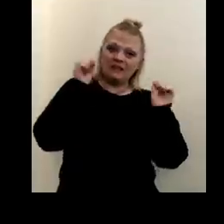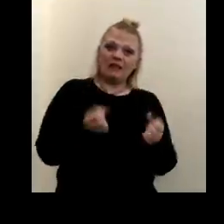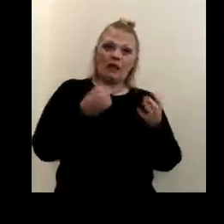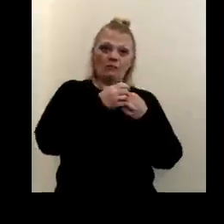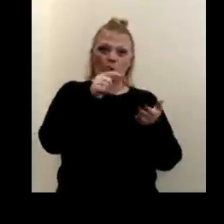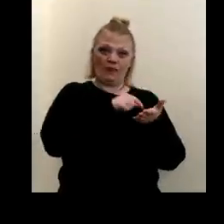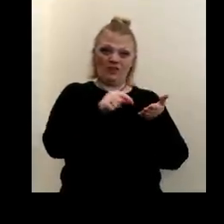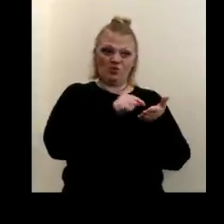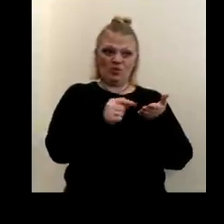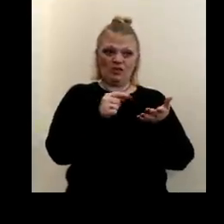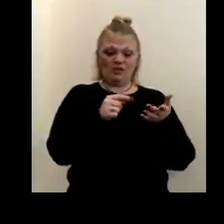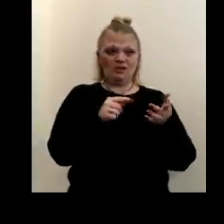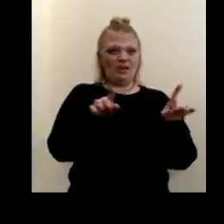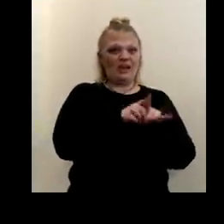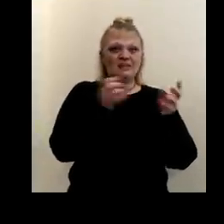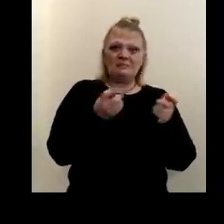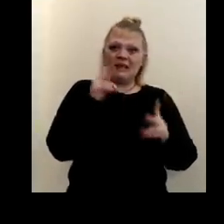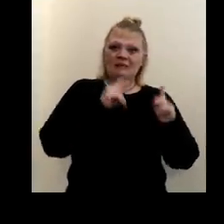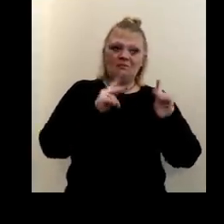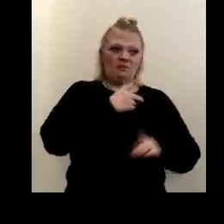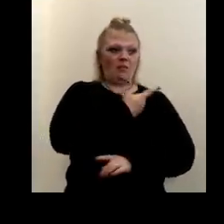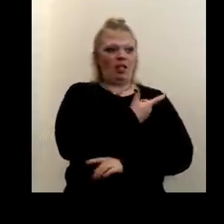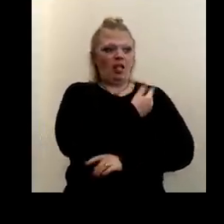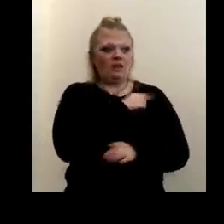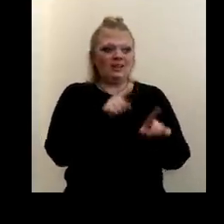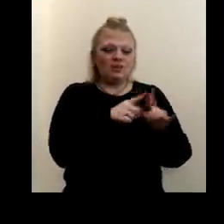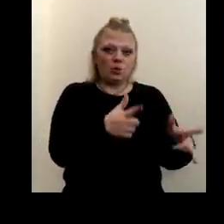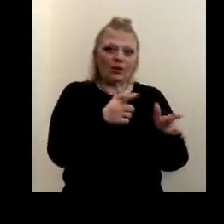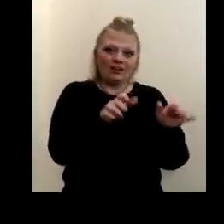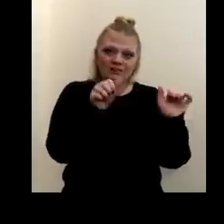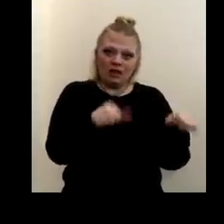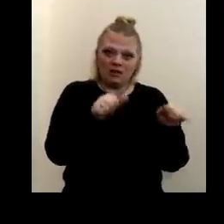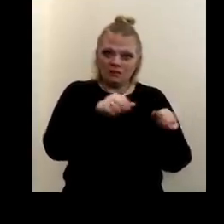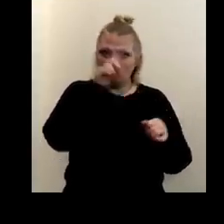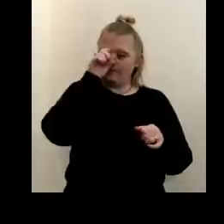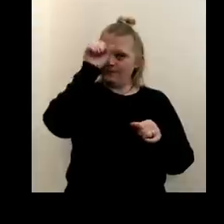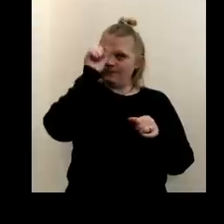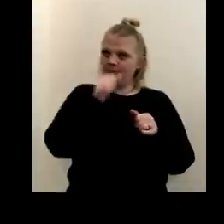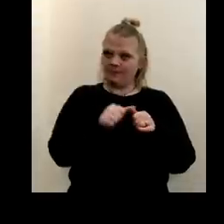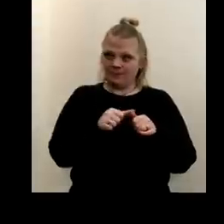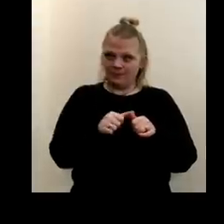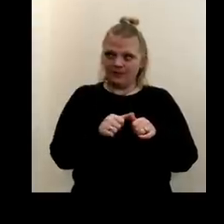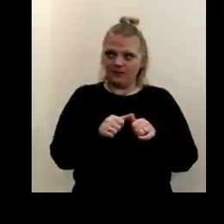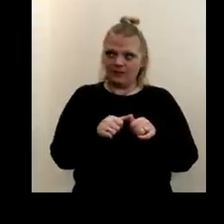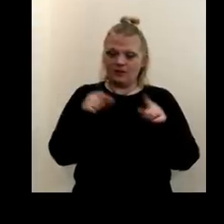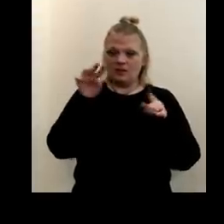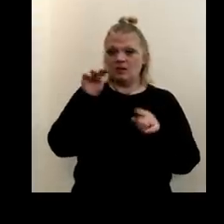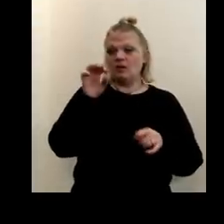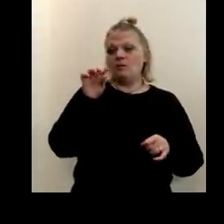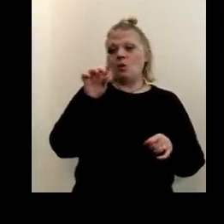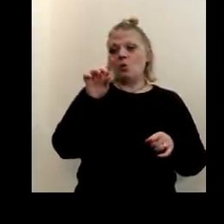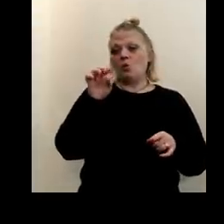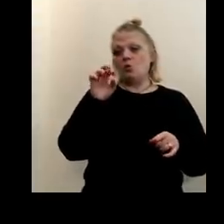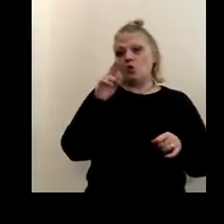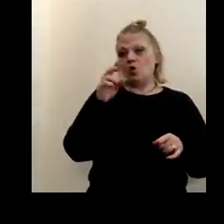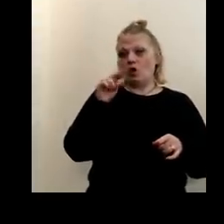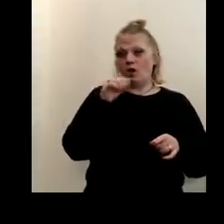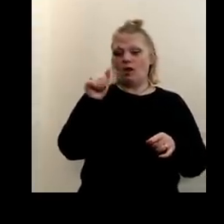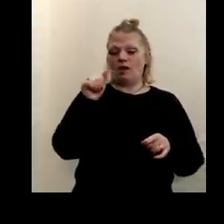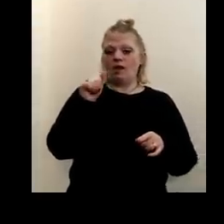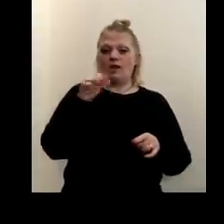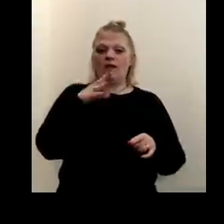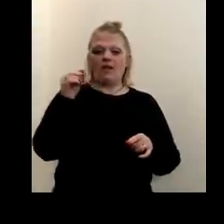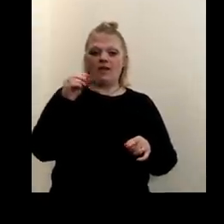and get as many people vaccinated as quickly as possible. Because remember the Moderna vaccine and the Pfizer